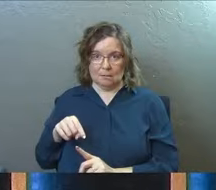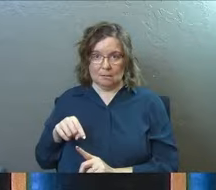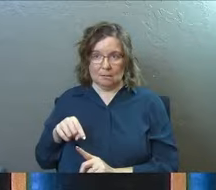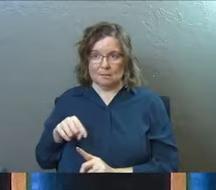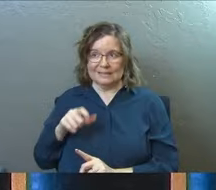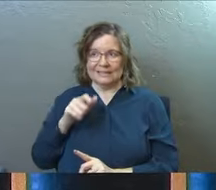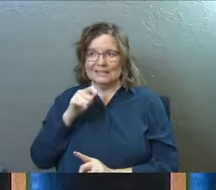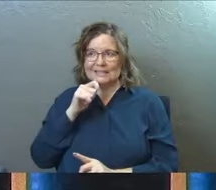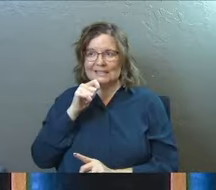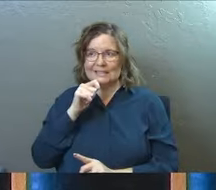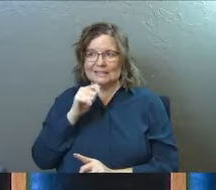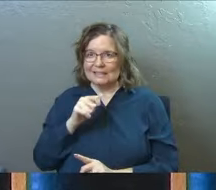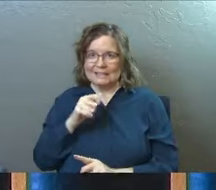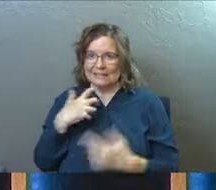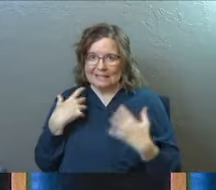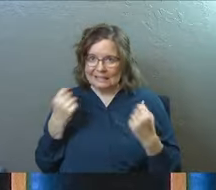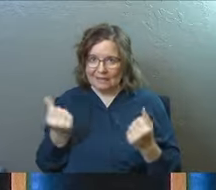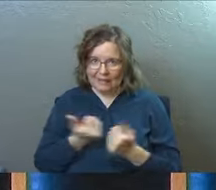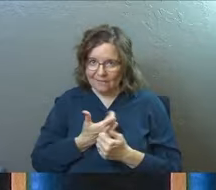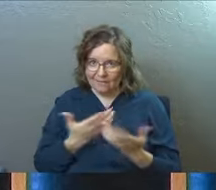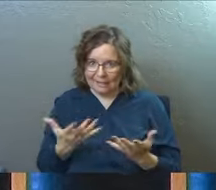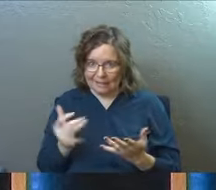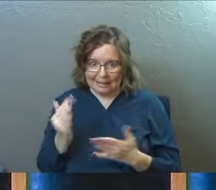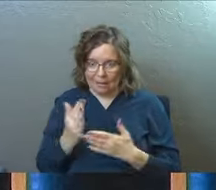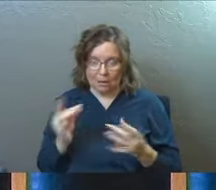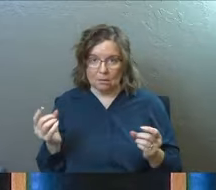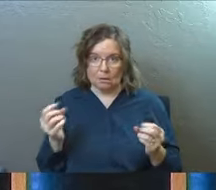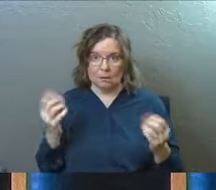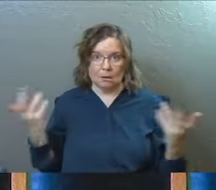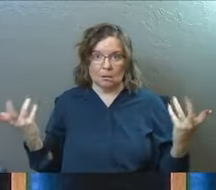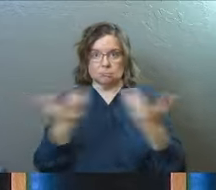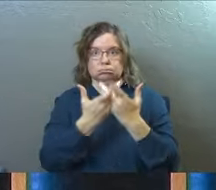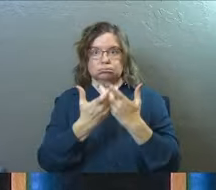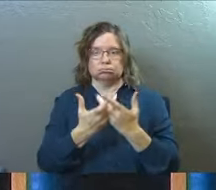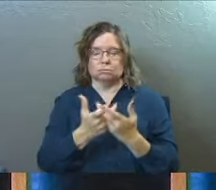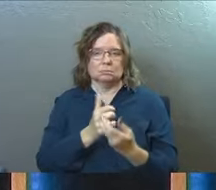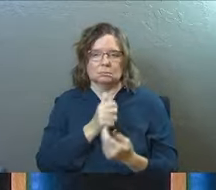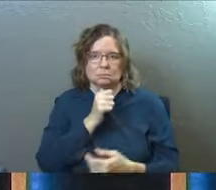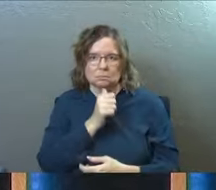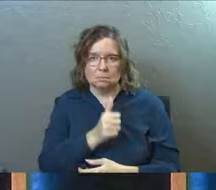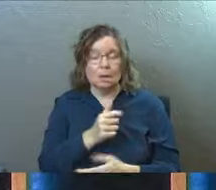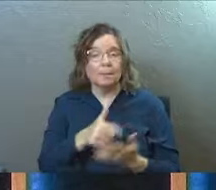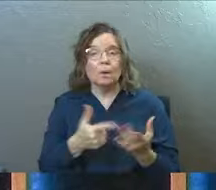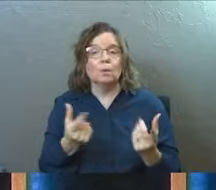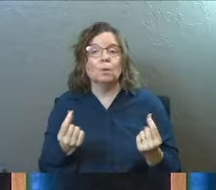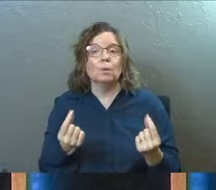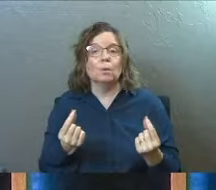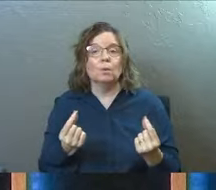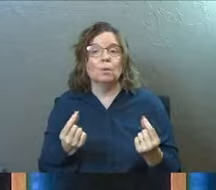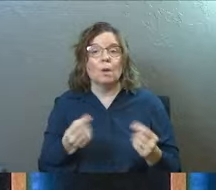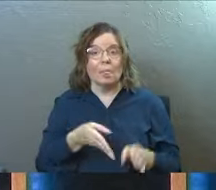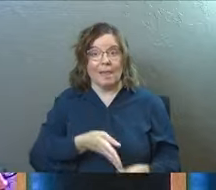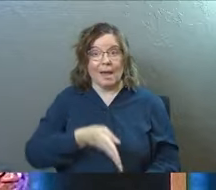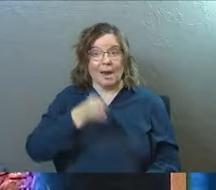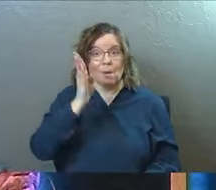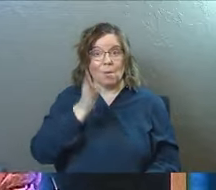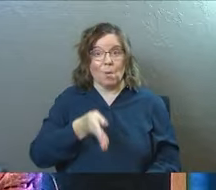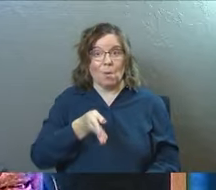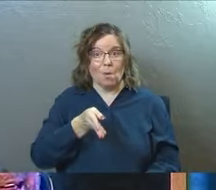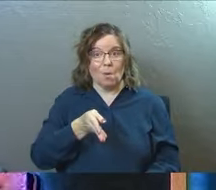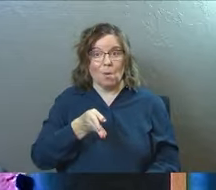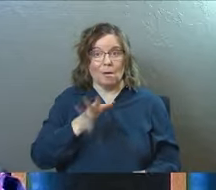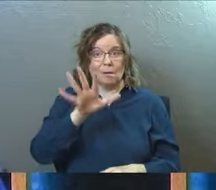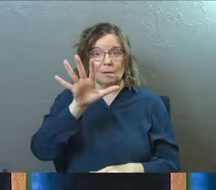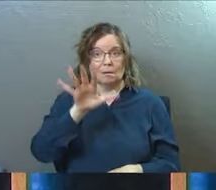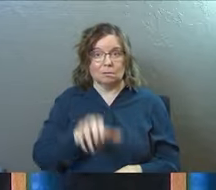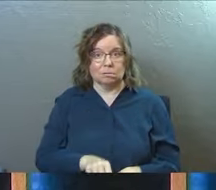it didn't heal everything like some kind of light switch got thrown. What it did is it knocked down the wall between them